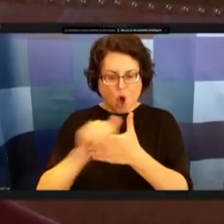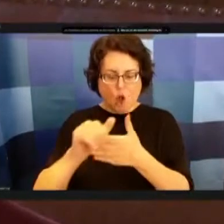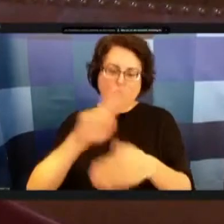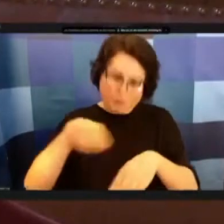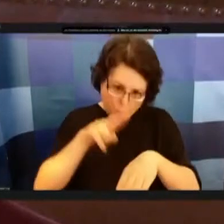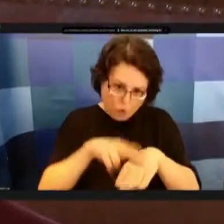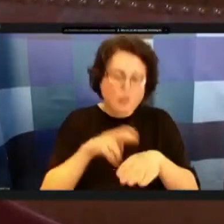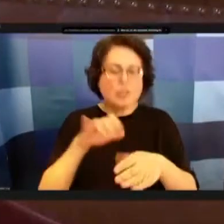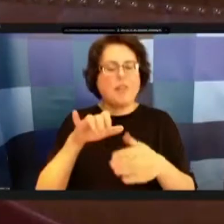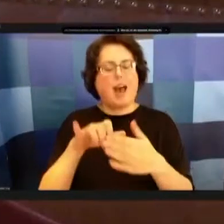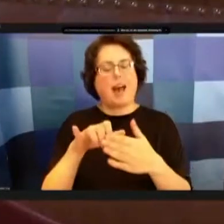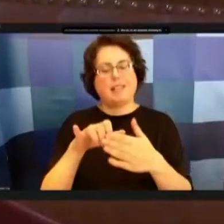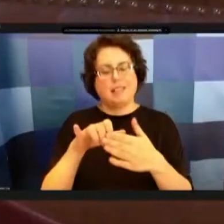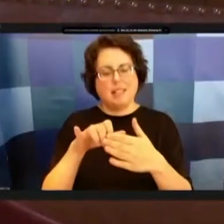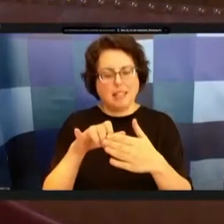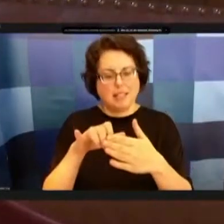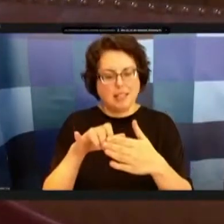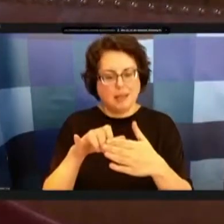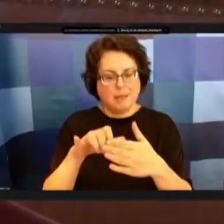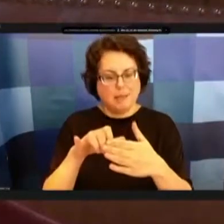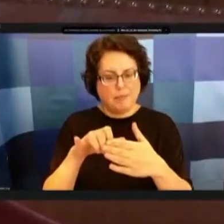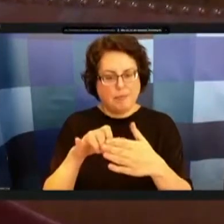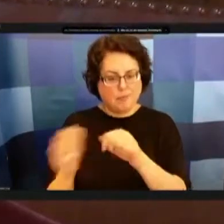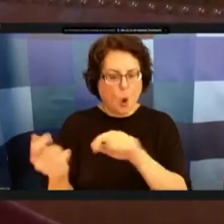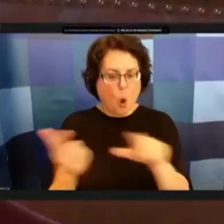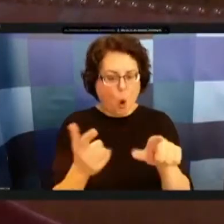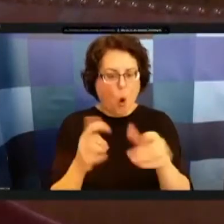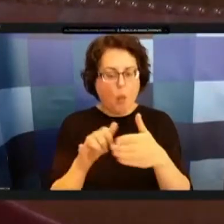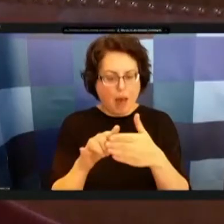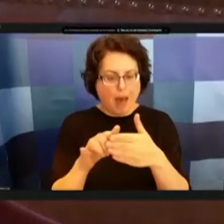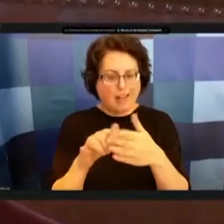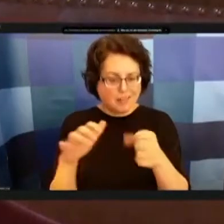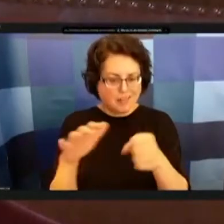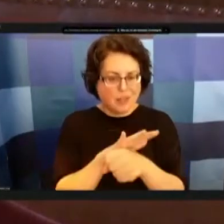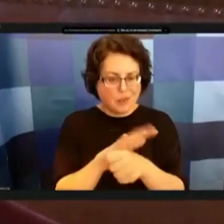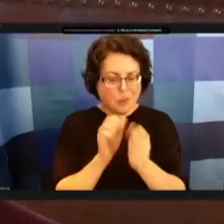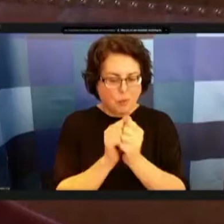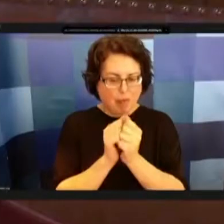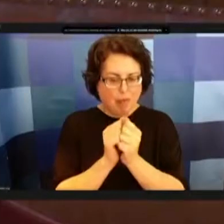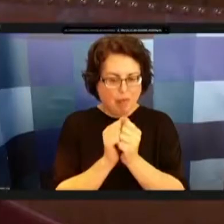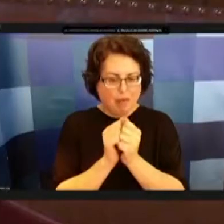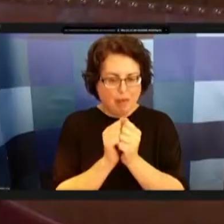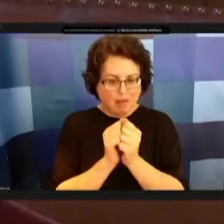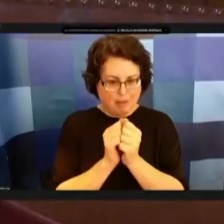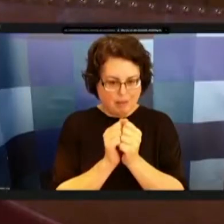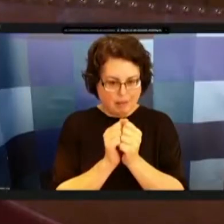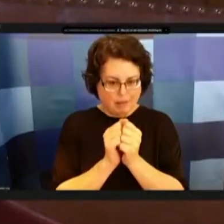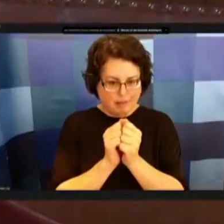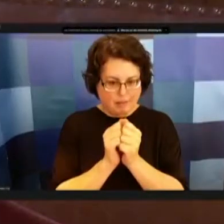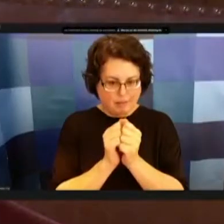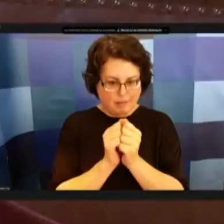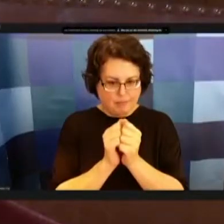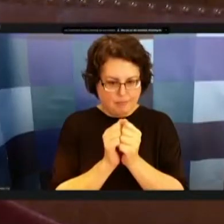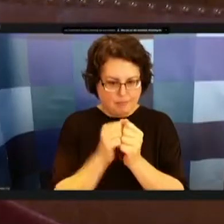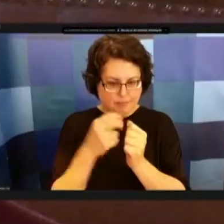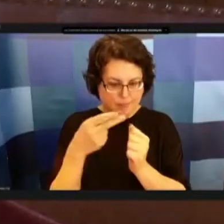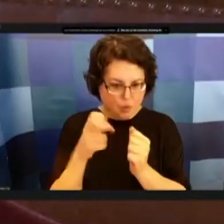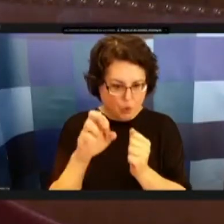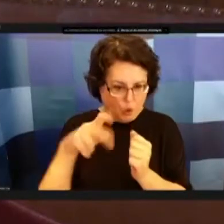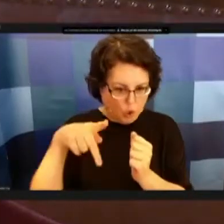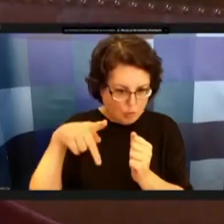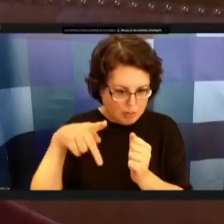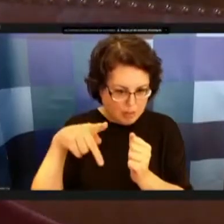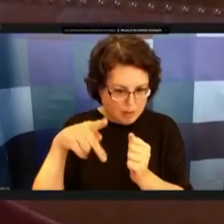uh all that uh we filled with the art funds um